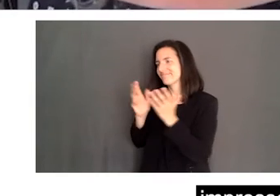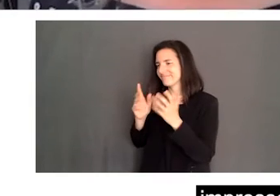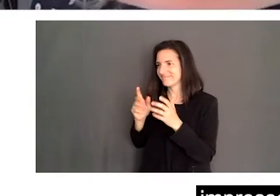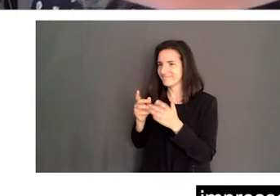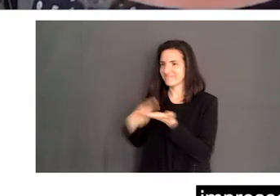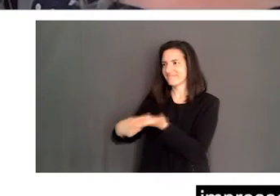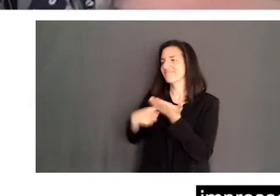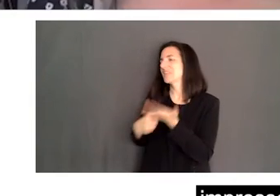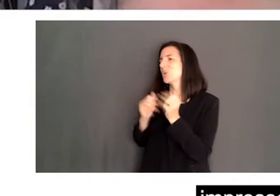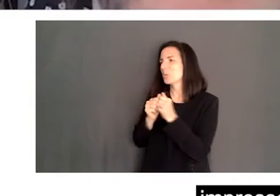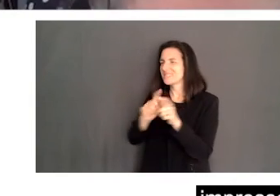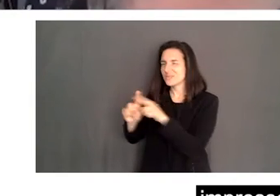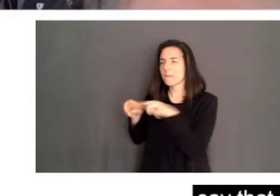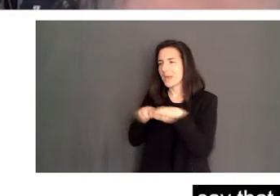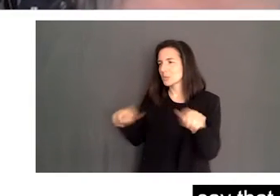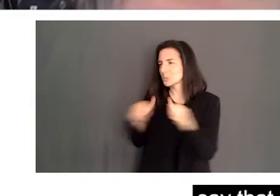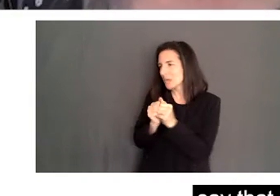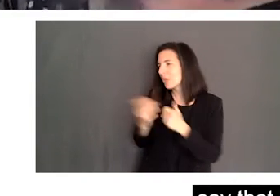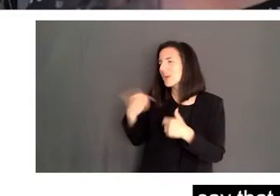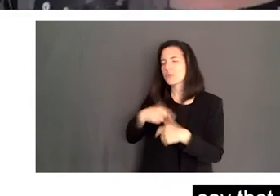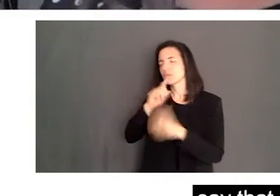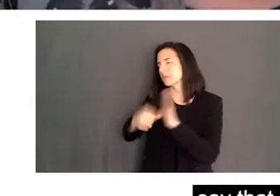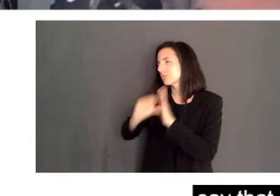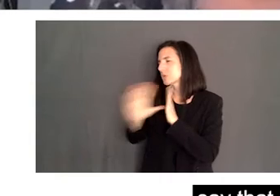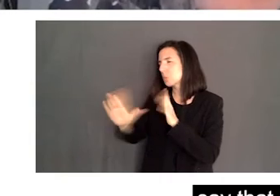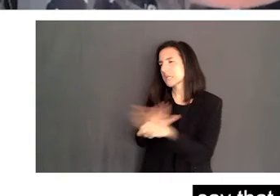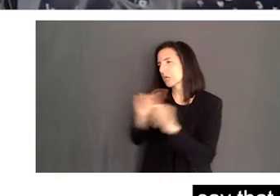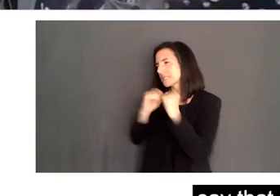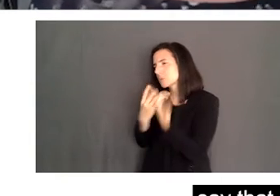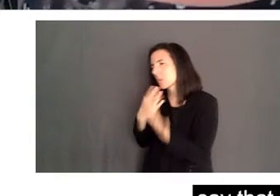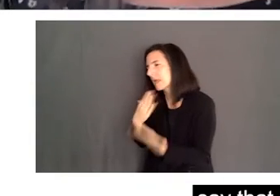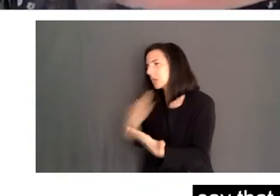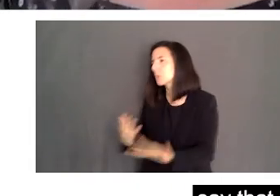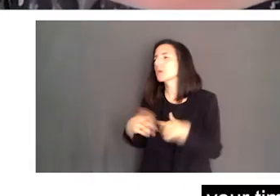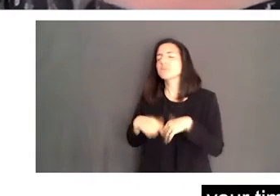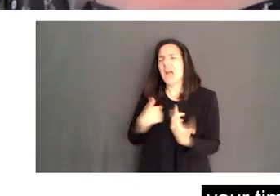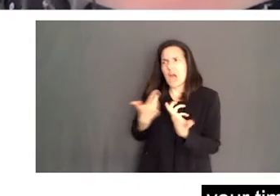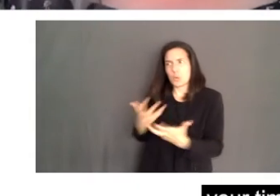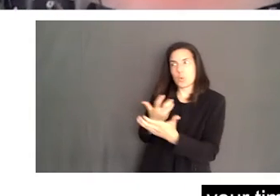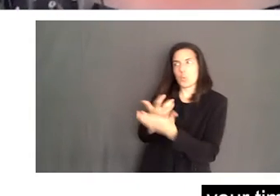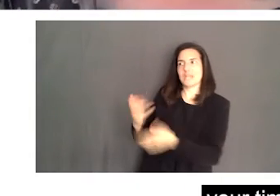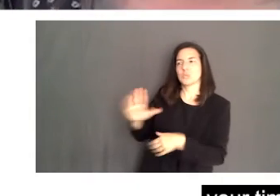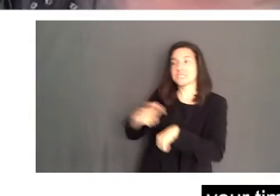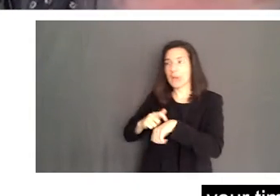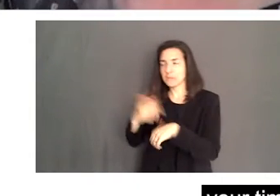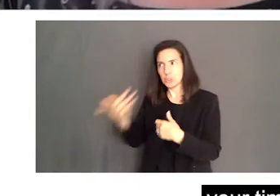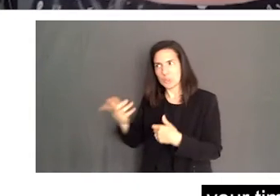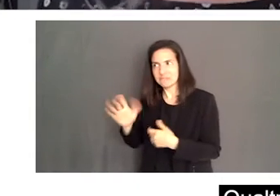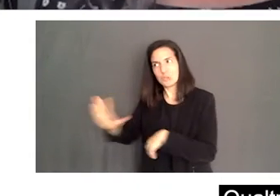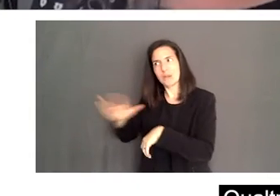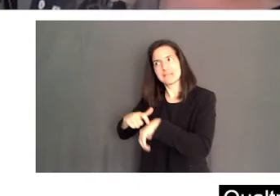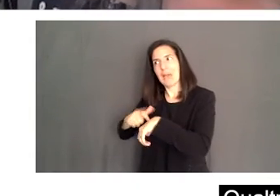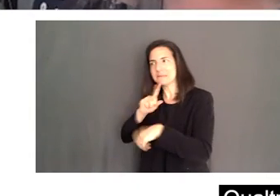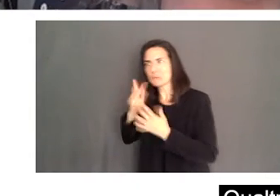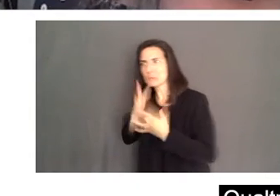impressed with your entire team. I just wanted to say that. So thank you. I won't waste too much of your time because you have none. So Minister